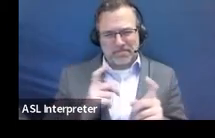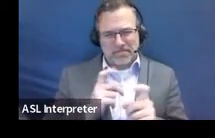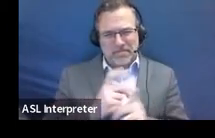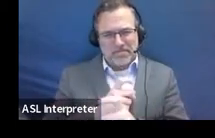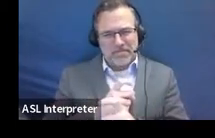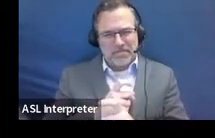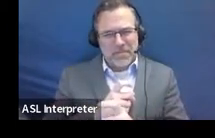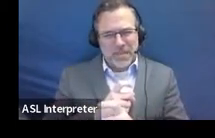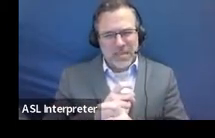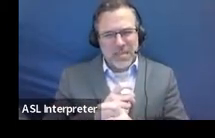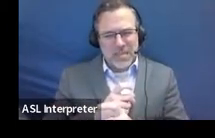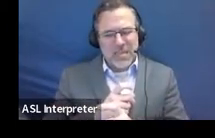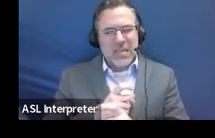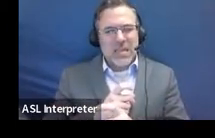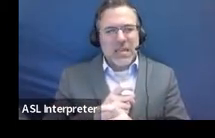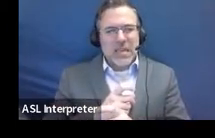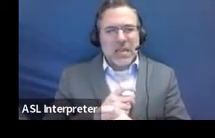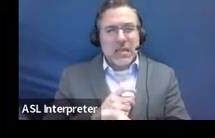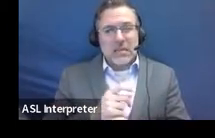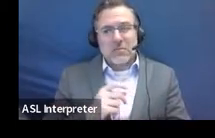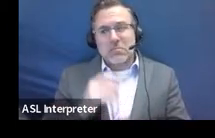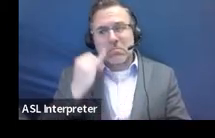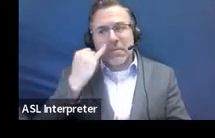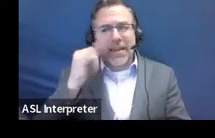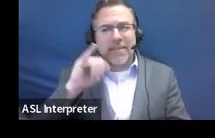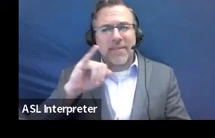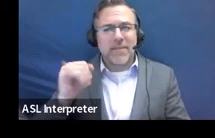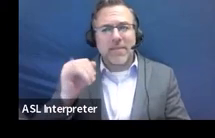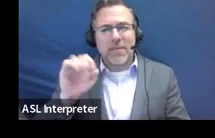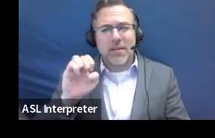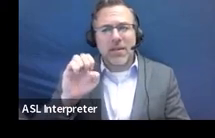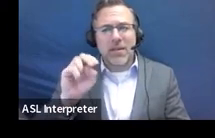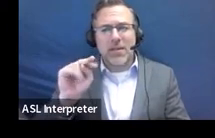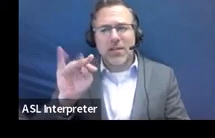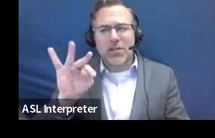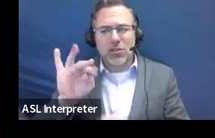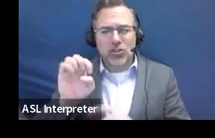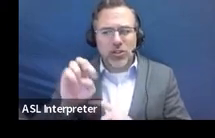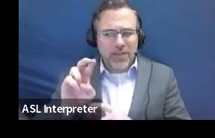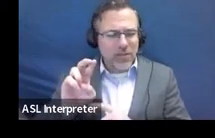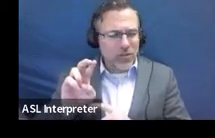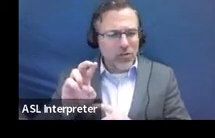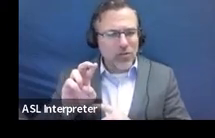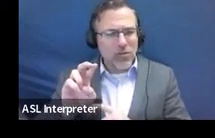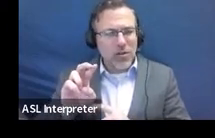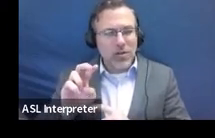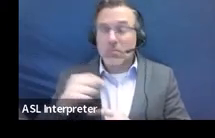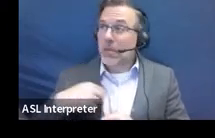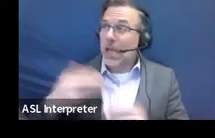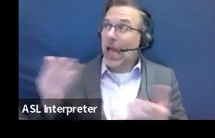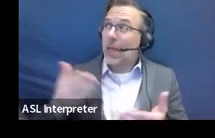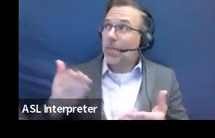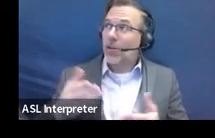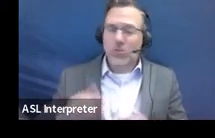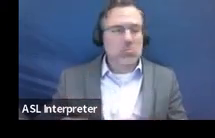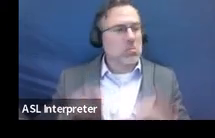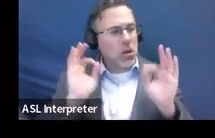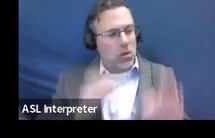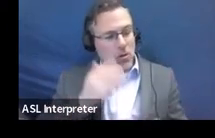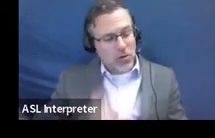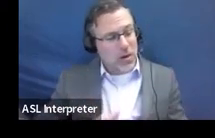it. And I believe if Jennifer's still here, if she came, if she's back in here, I'm pretty sure she's, I've heard that they are. Oh, okay.